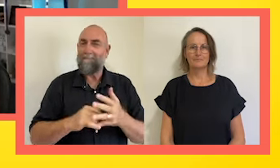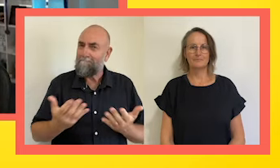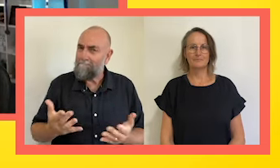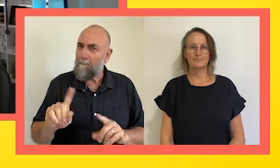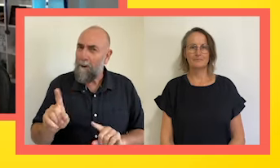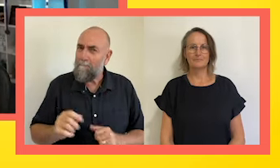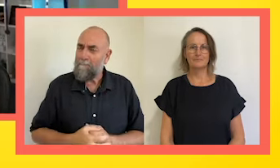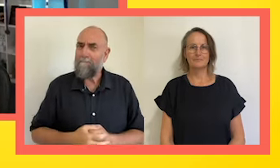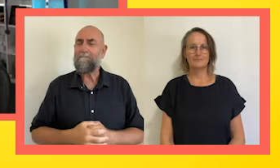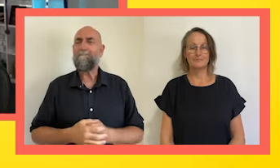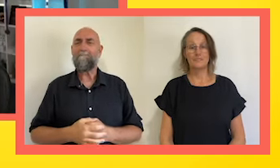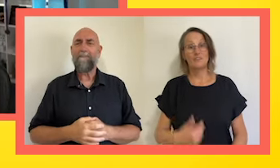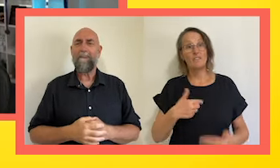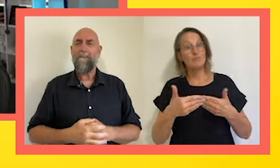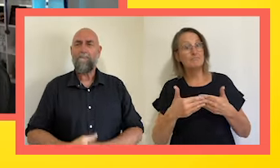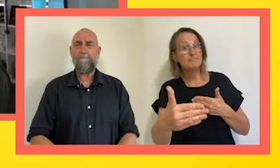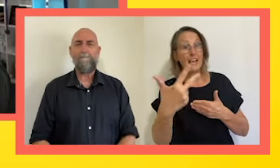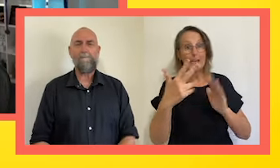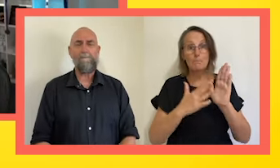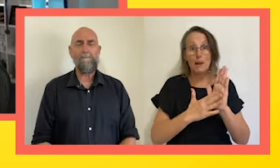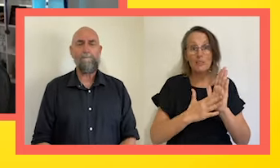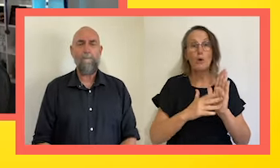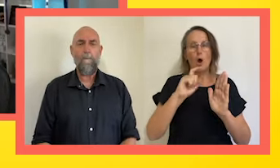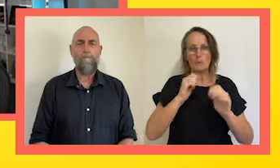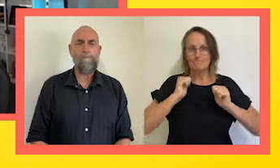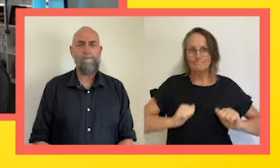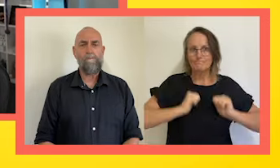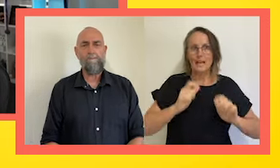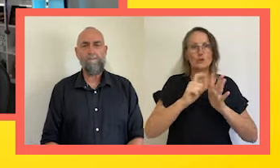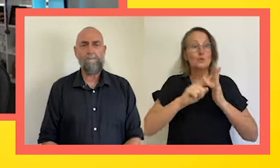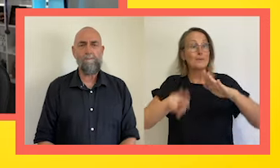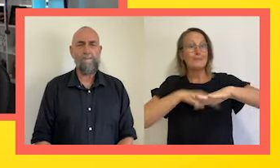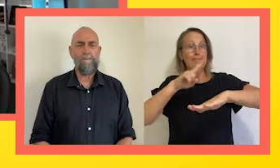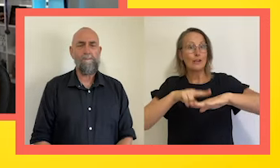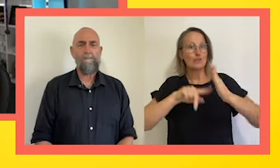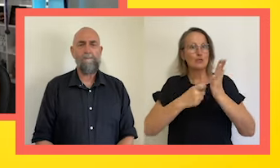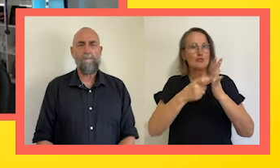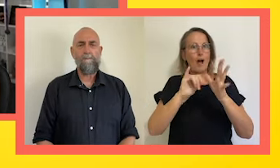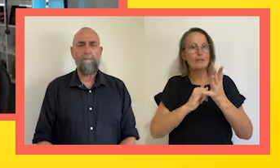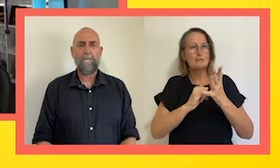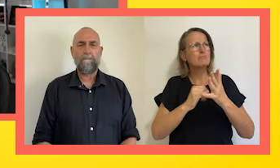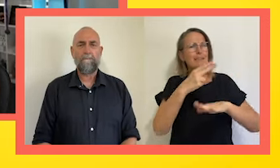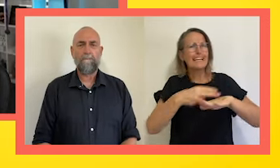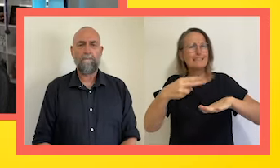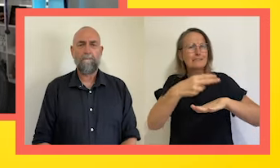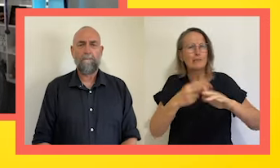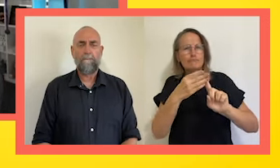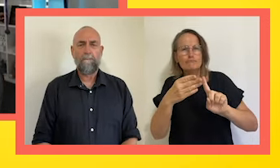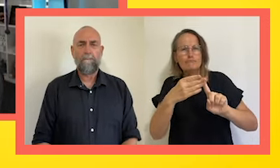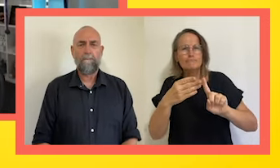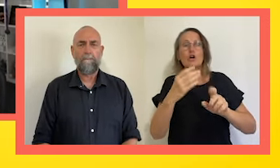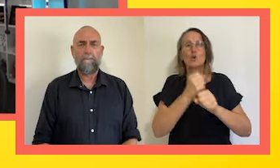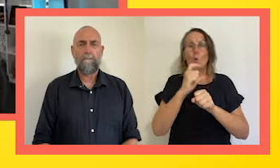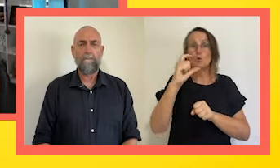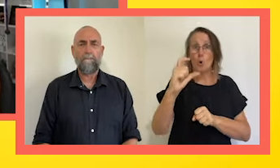going to be national trials, which will be just after Easter weekend, I believe. That's at the Gold Coast, at the